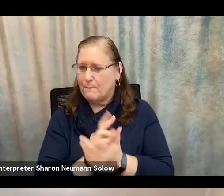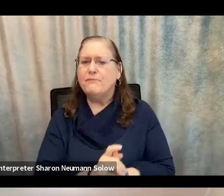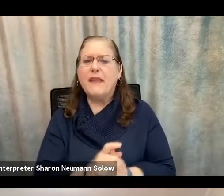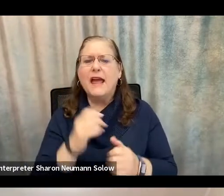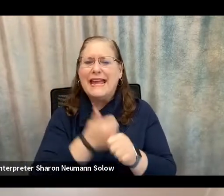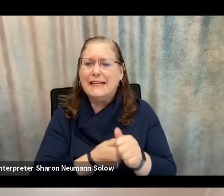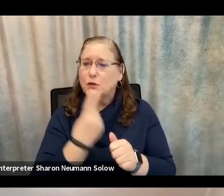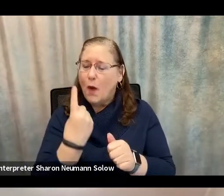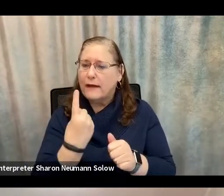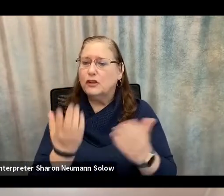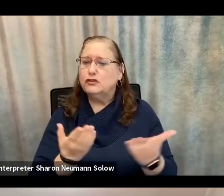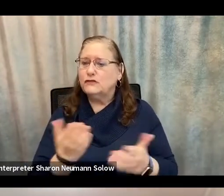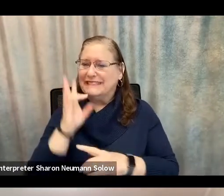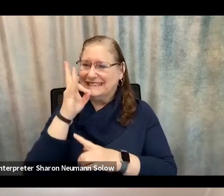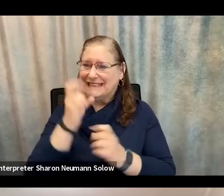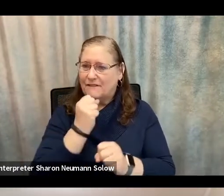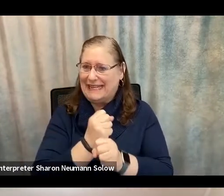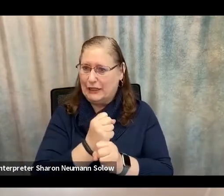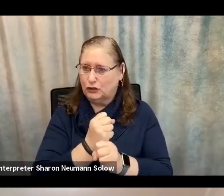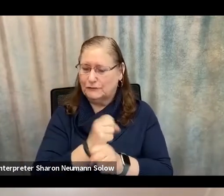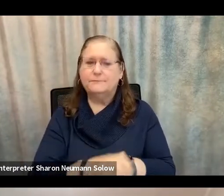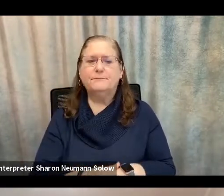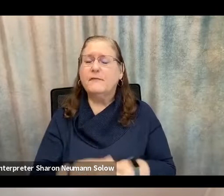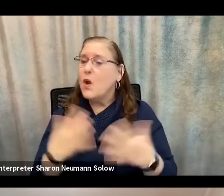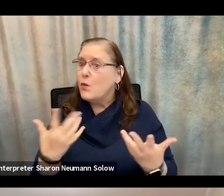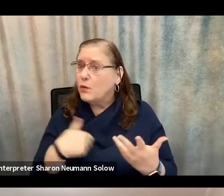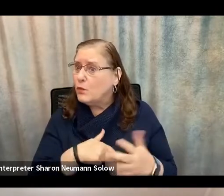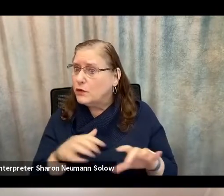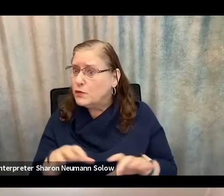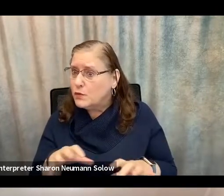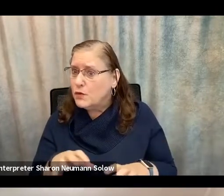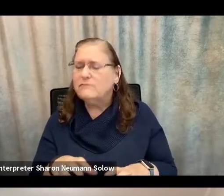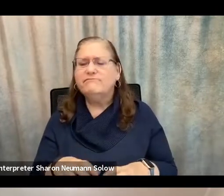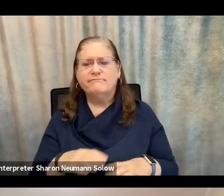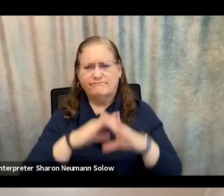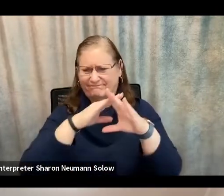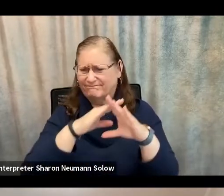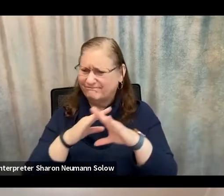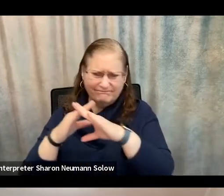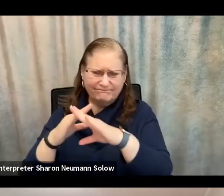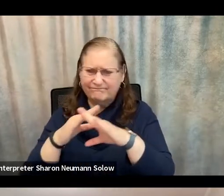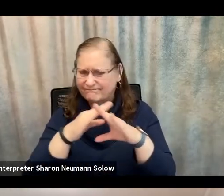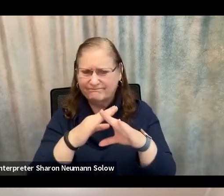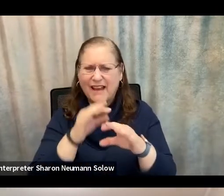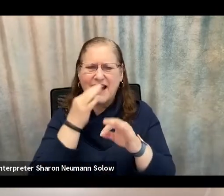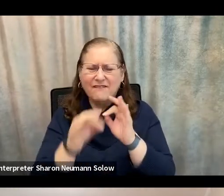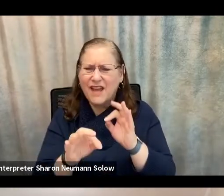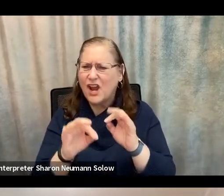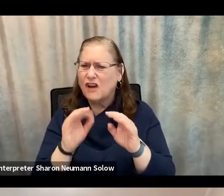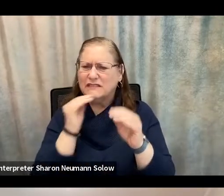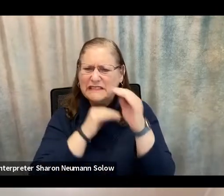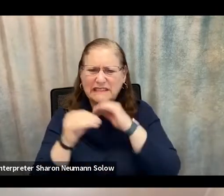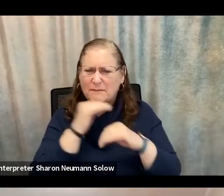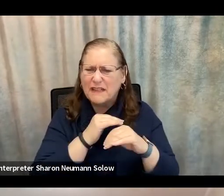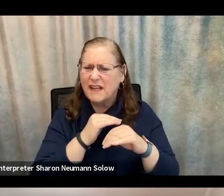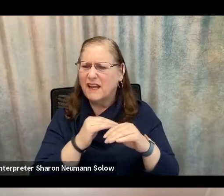So as far as what we do, we work to stop unfair, deceptive, and fraudulent practices in the marketplace. And we really have